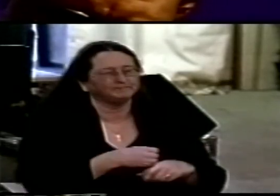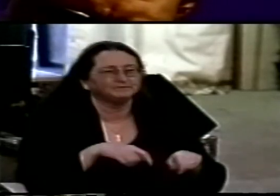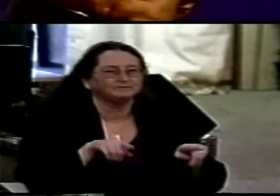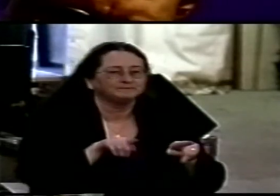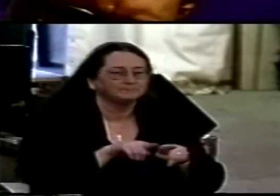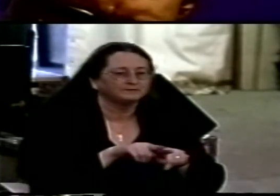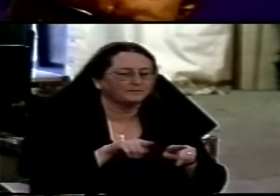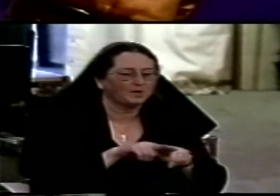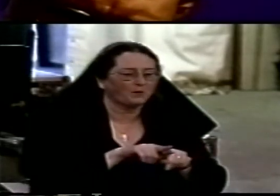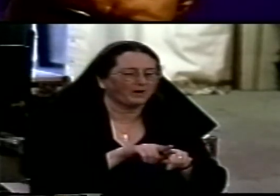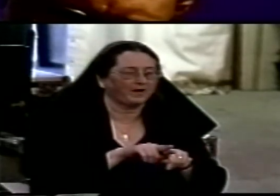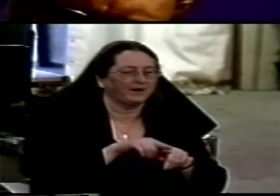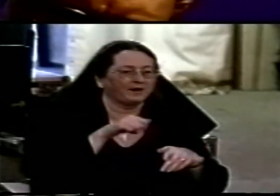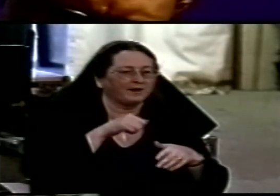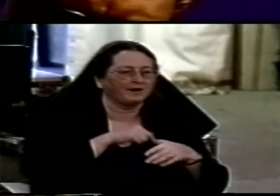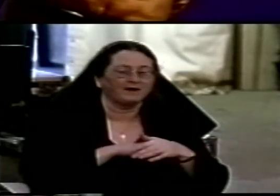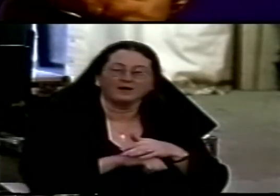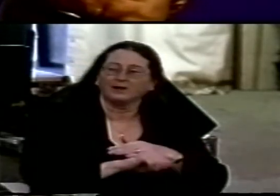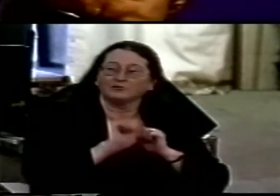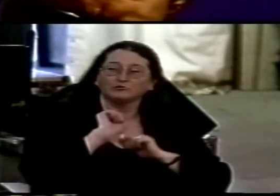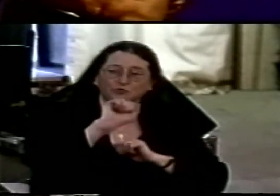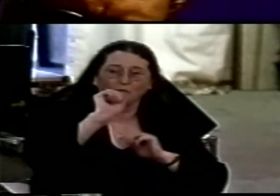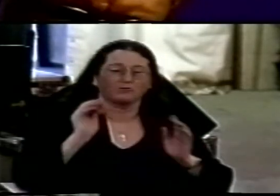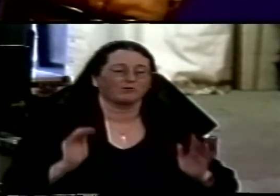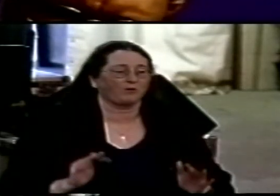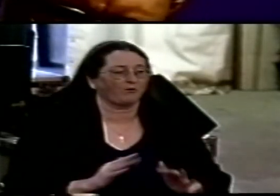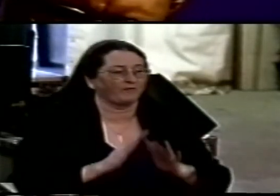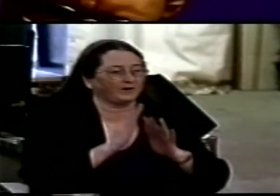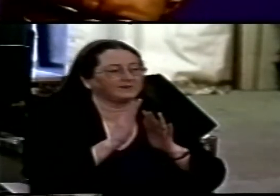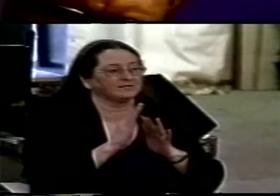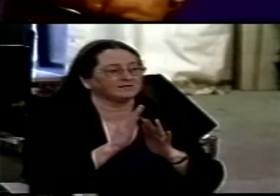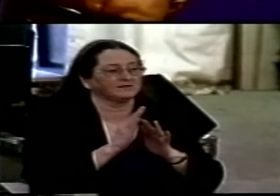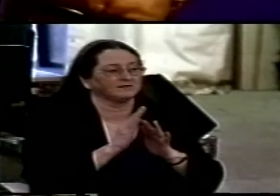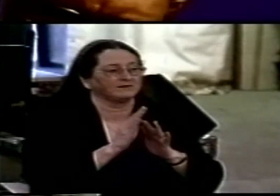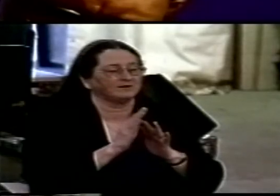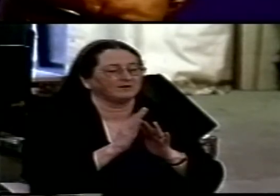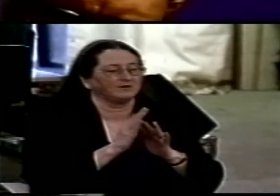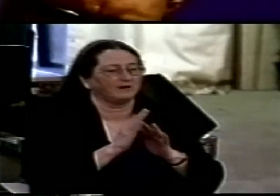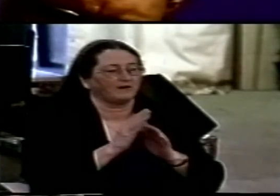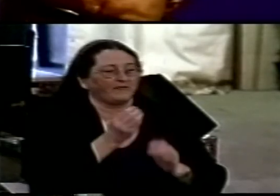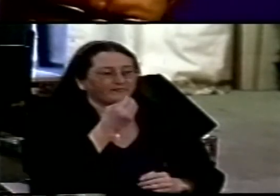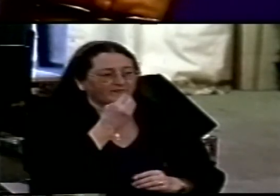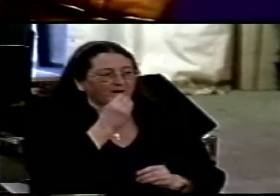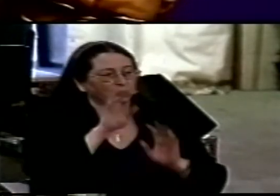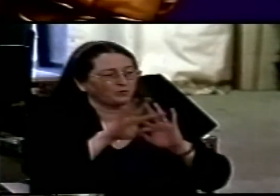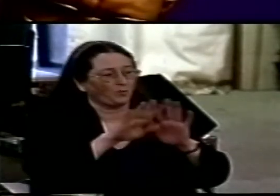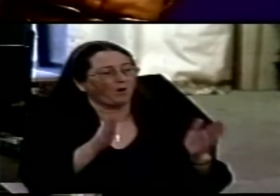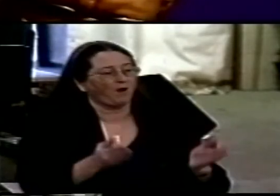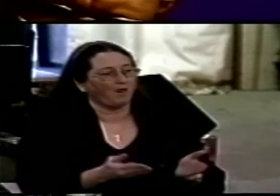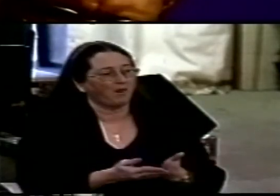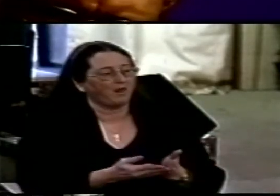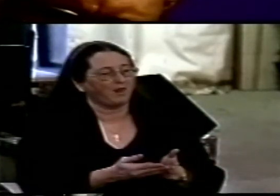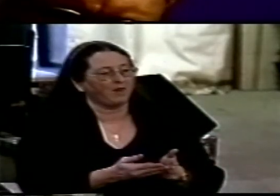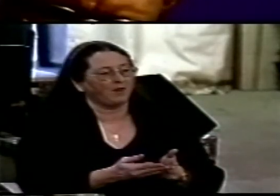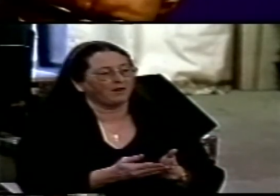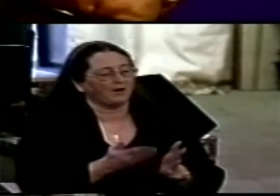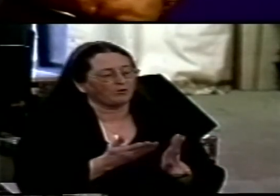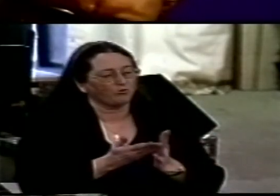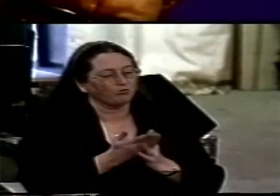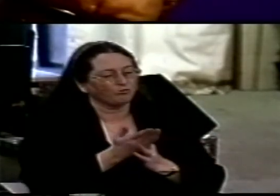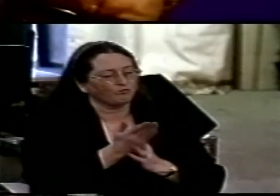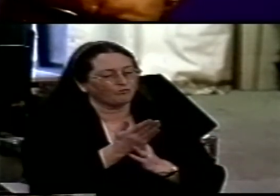in your glory through your word and through the Lord Jesus'